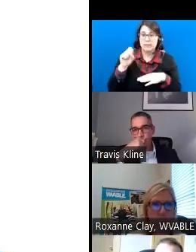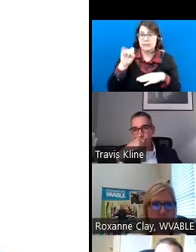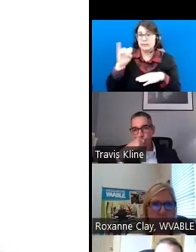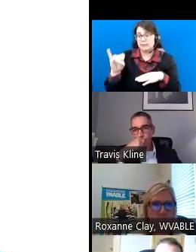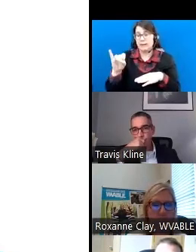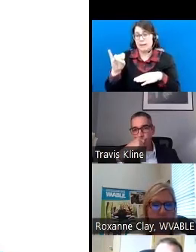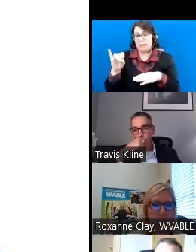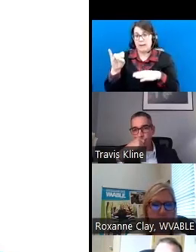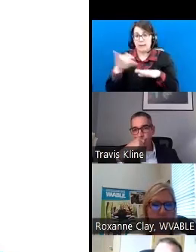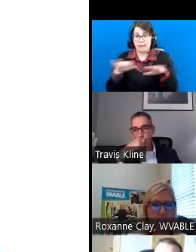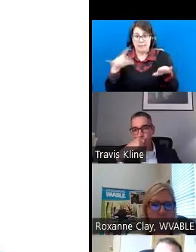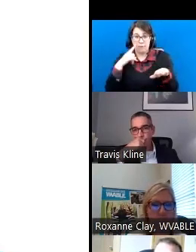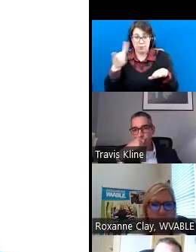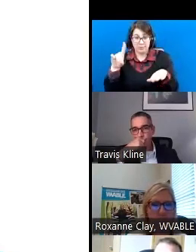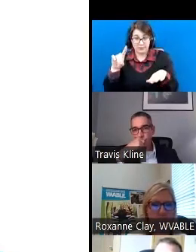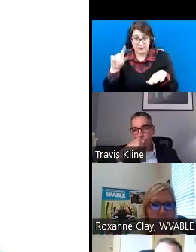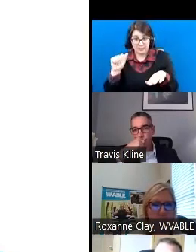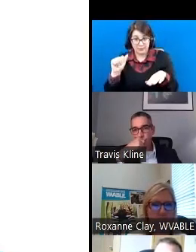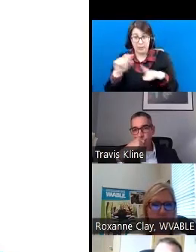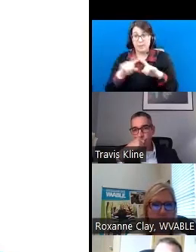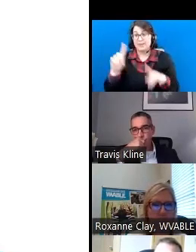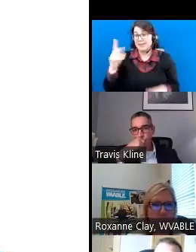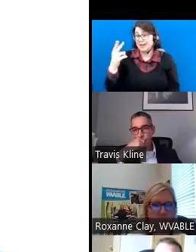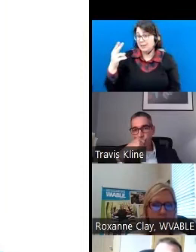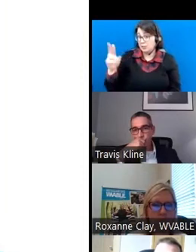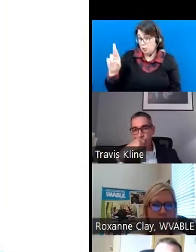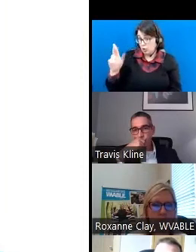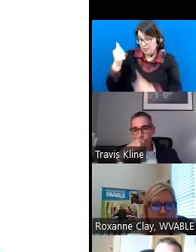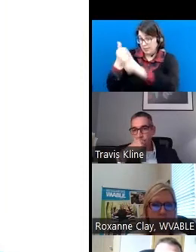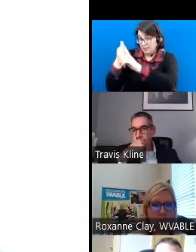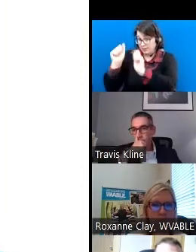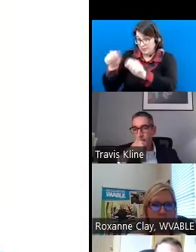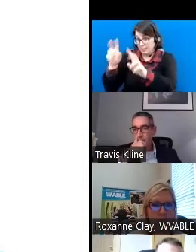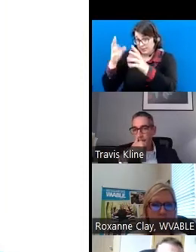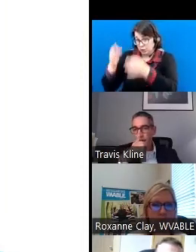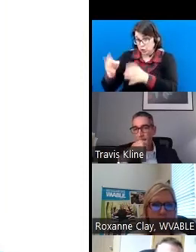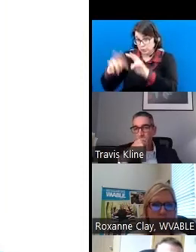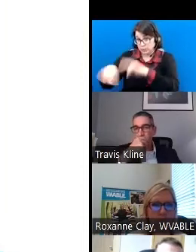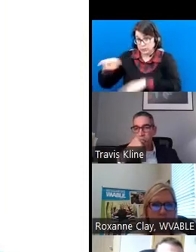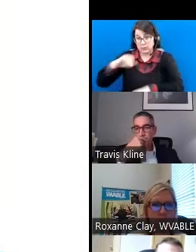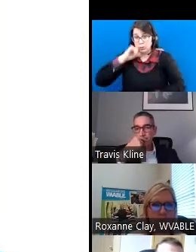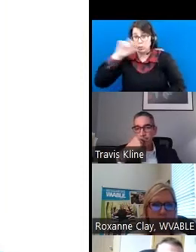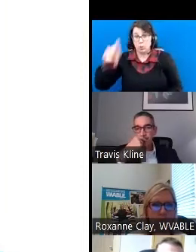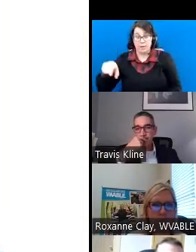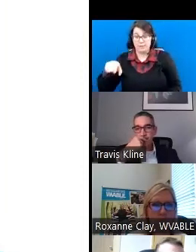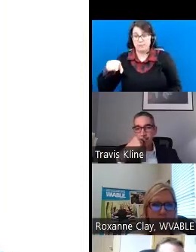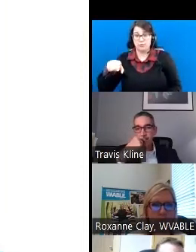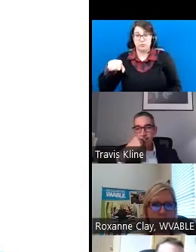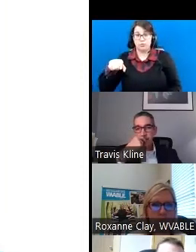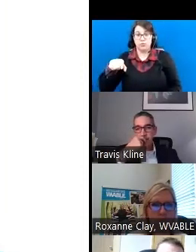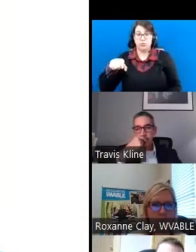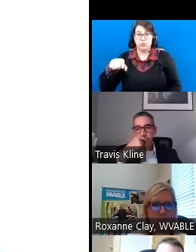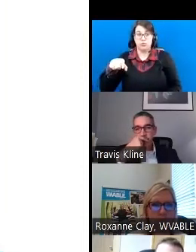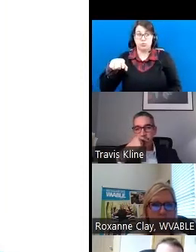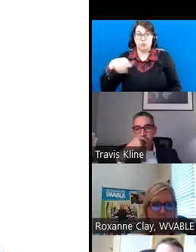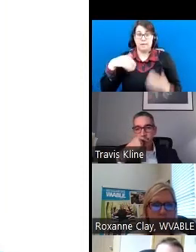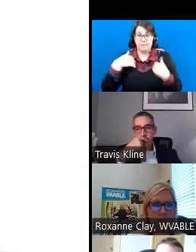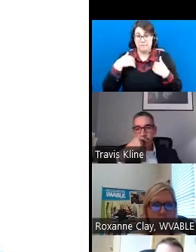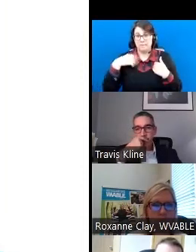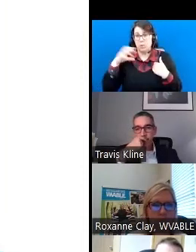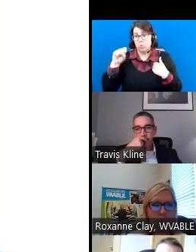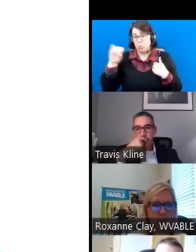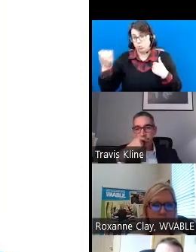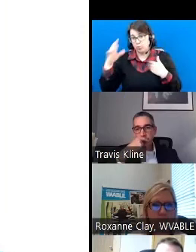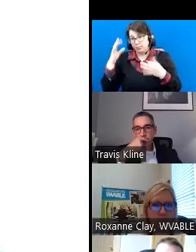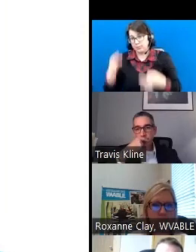DHHR can make that determination without having Social Security